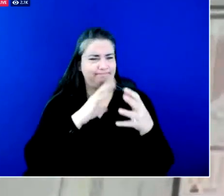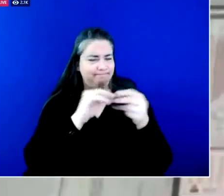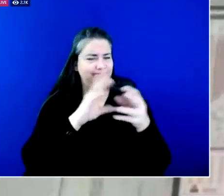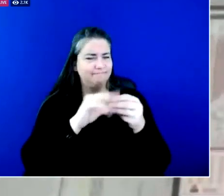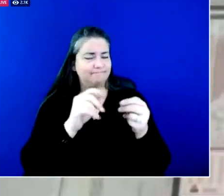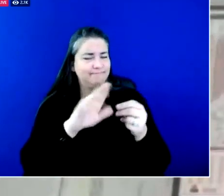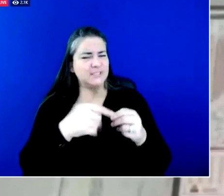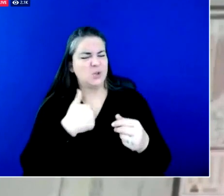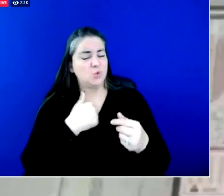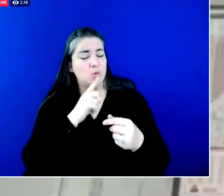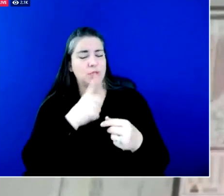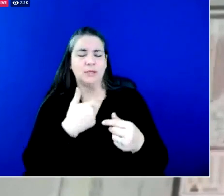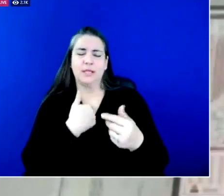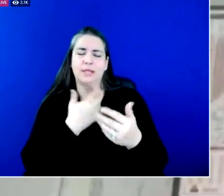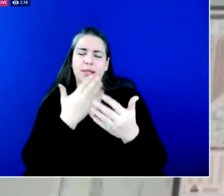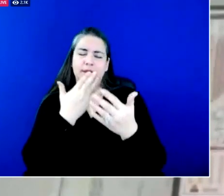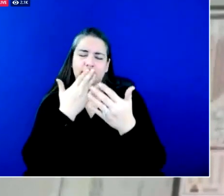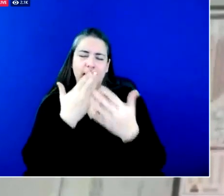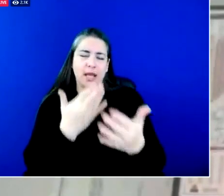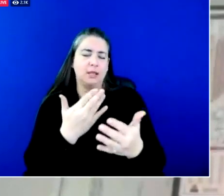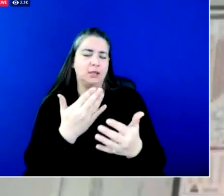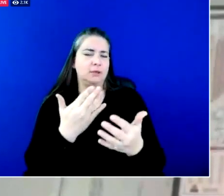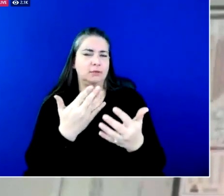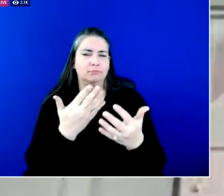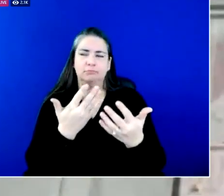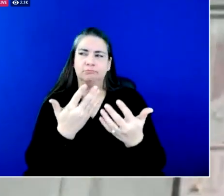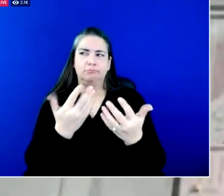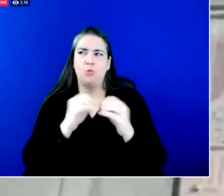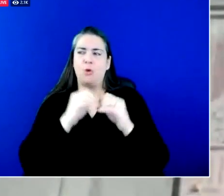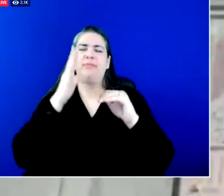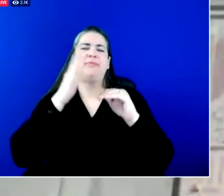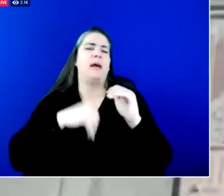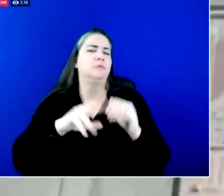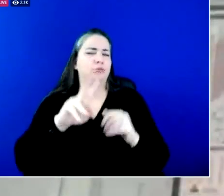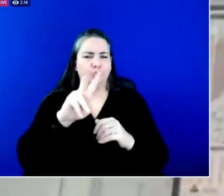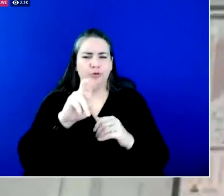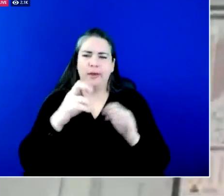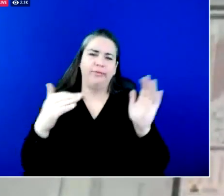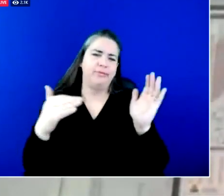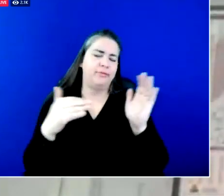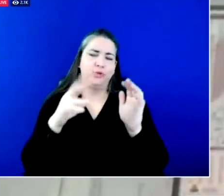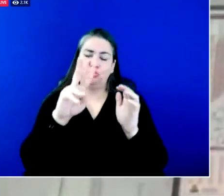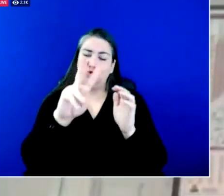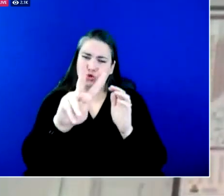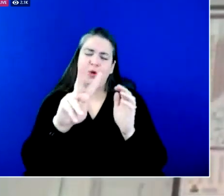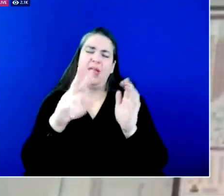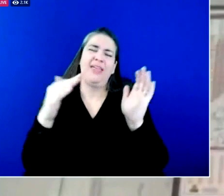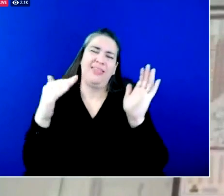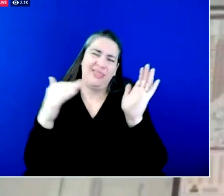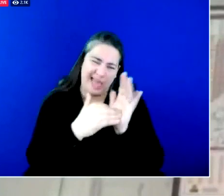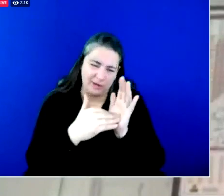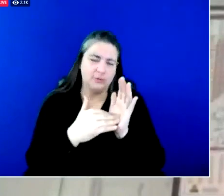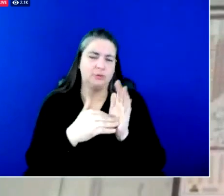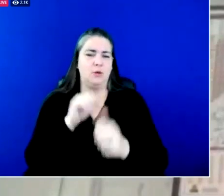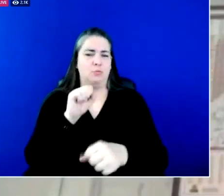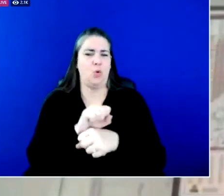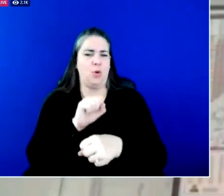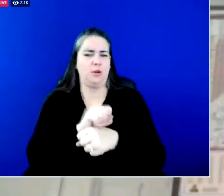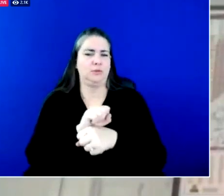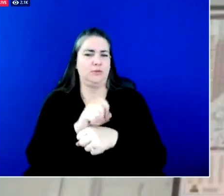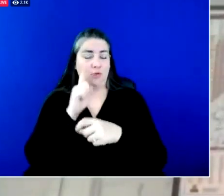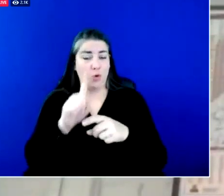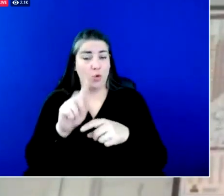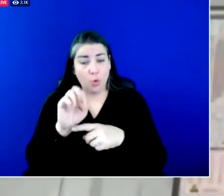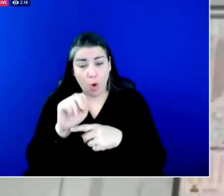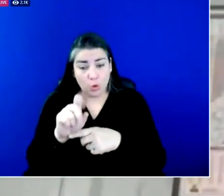more than 2 000 department of highway employees that are on the project on this snow of an